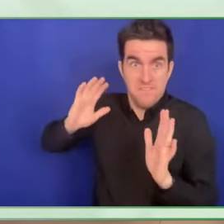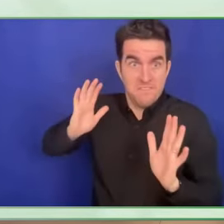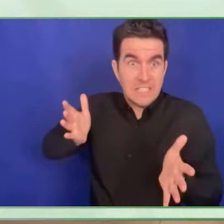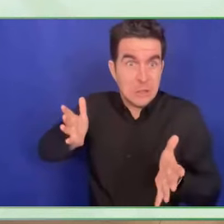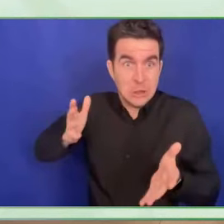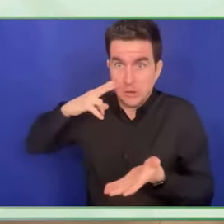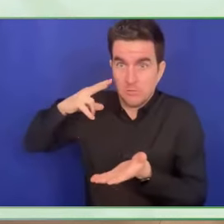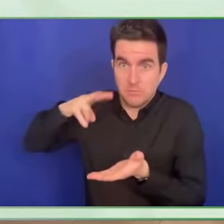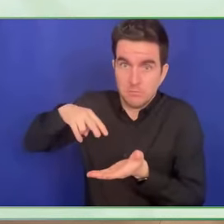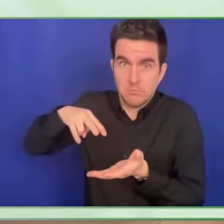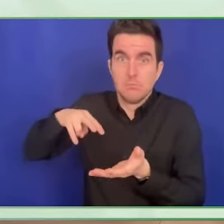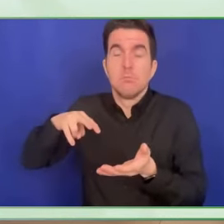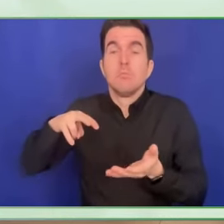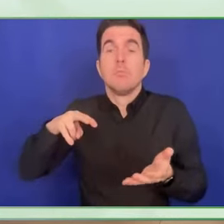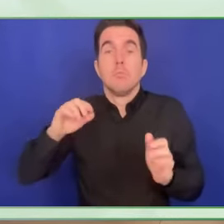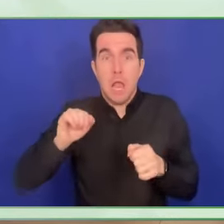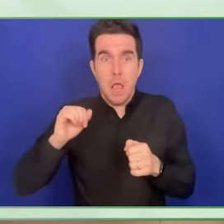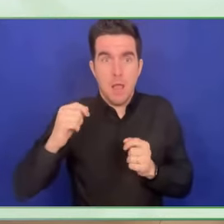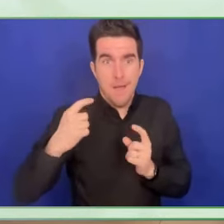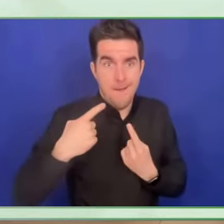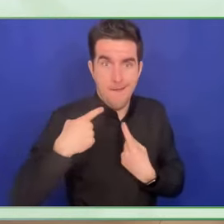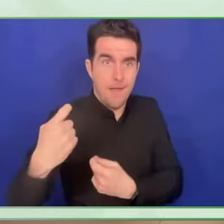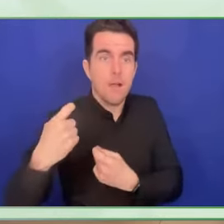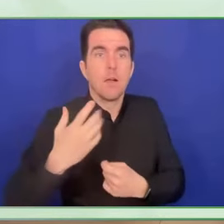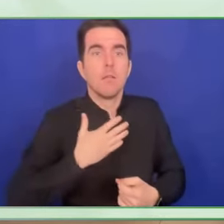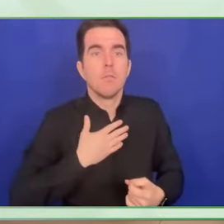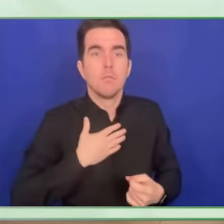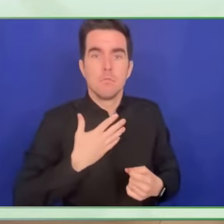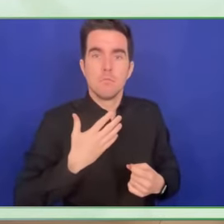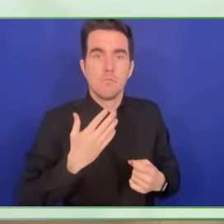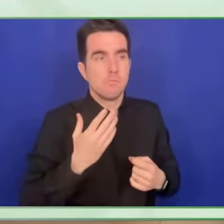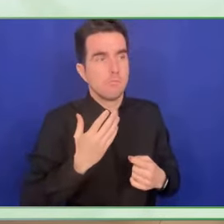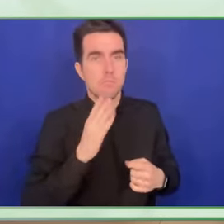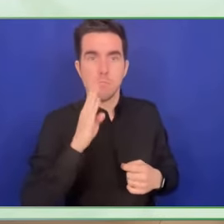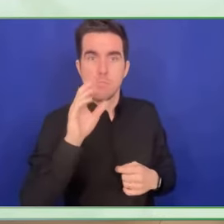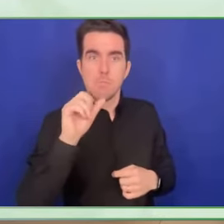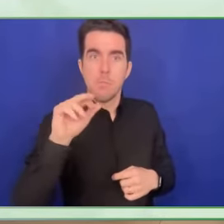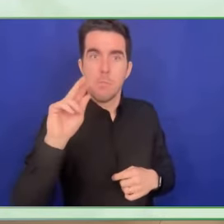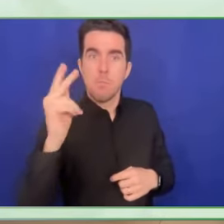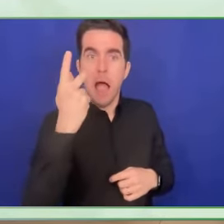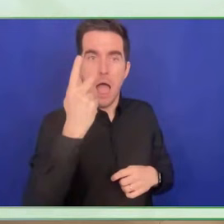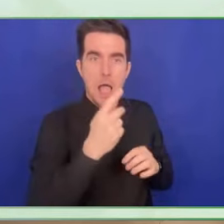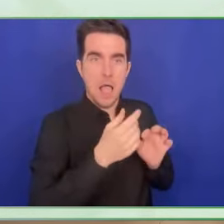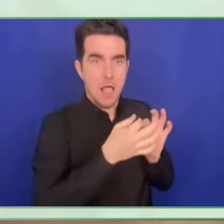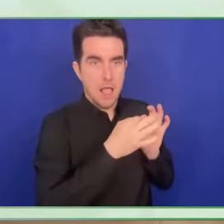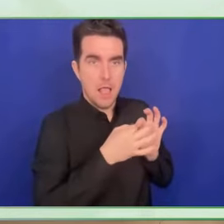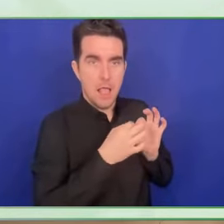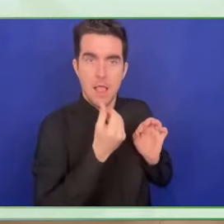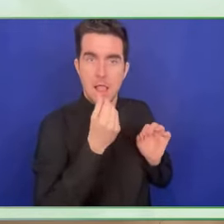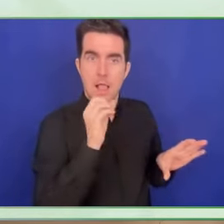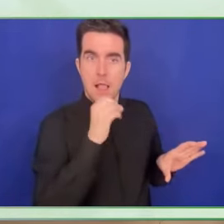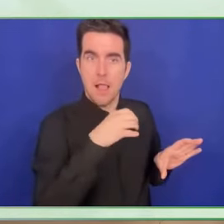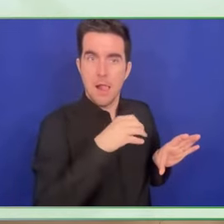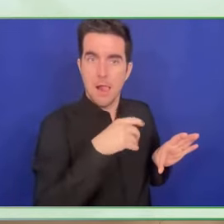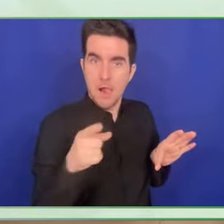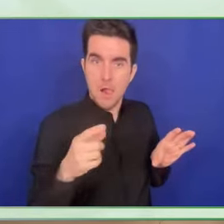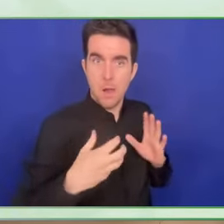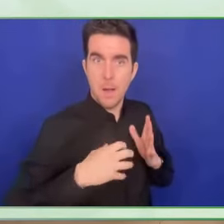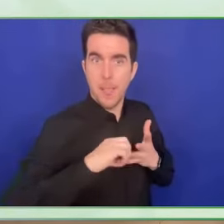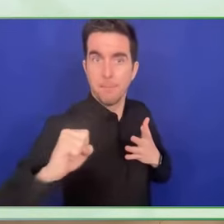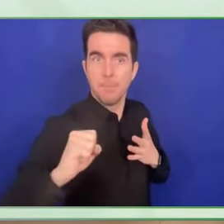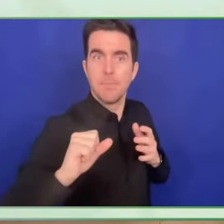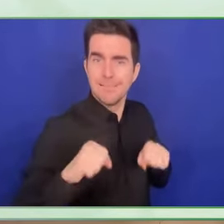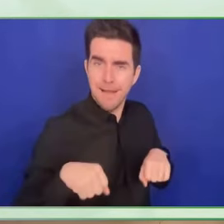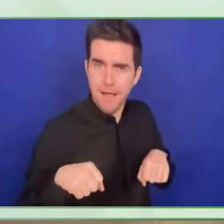data. One in three consumers around the world has been the victim for